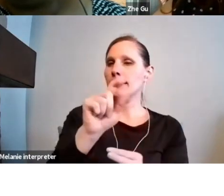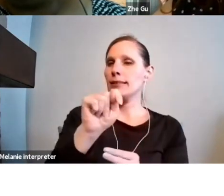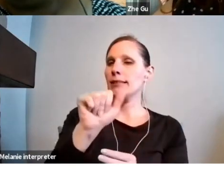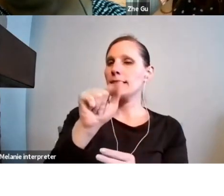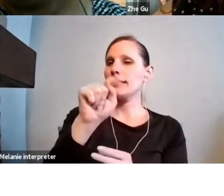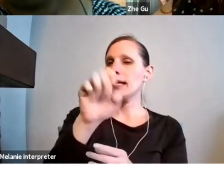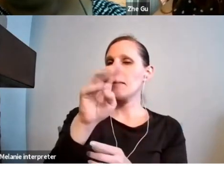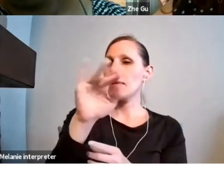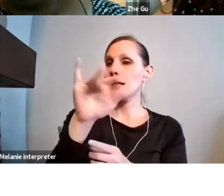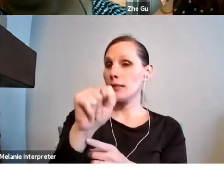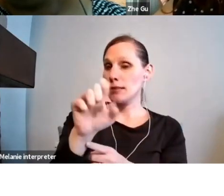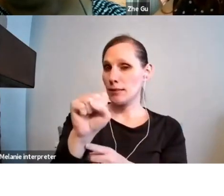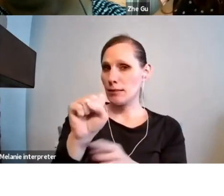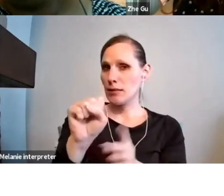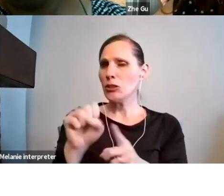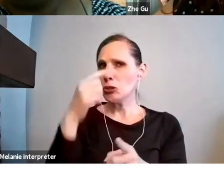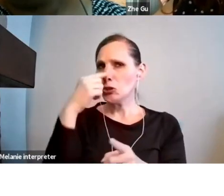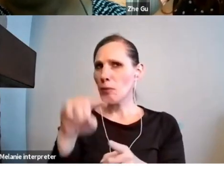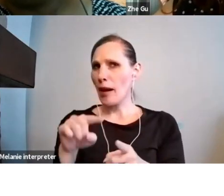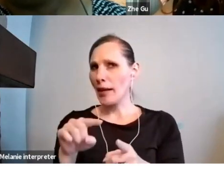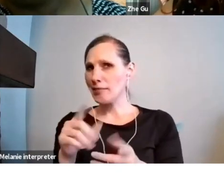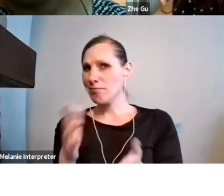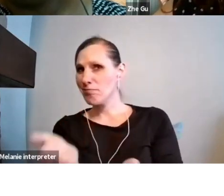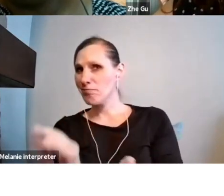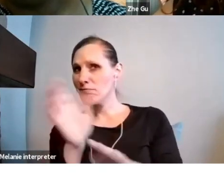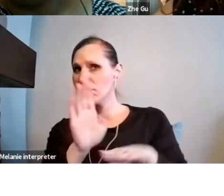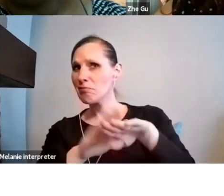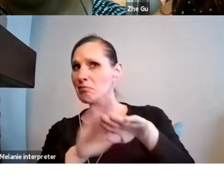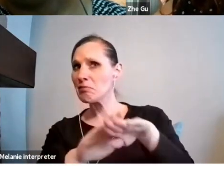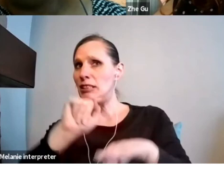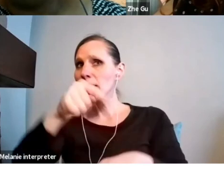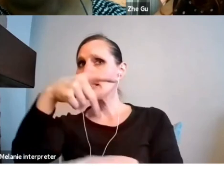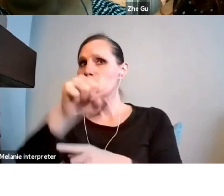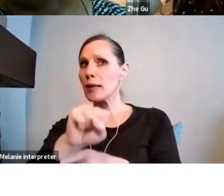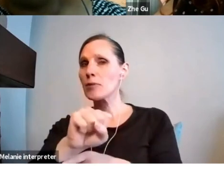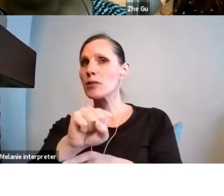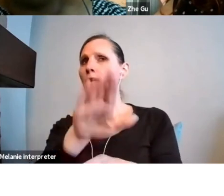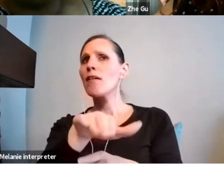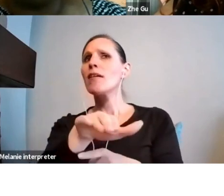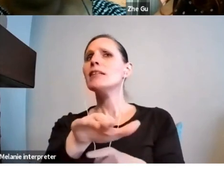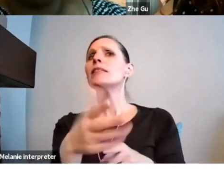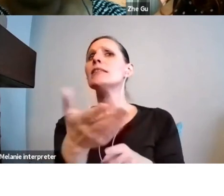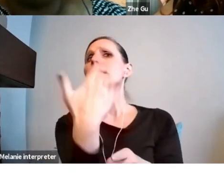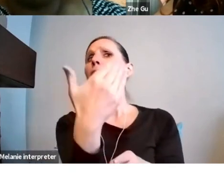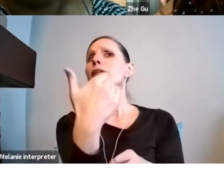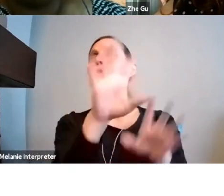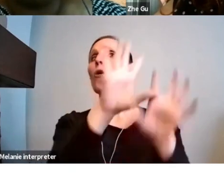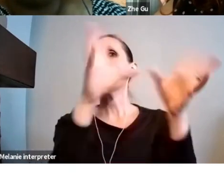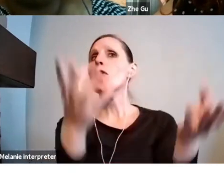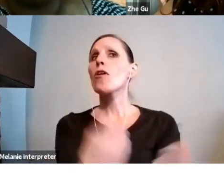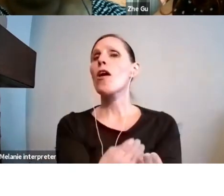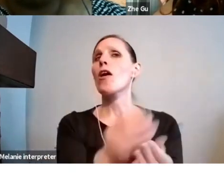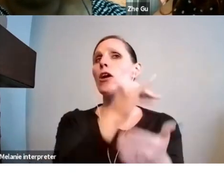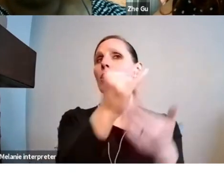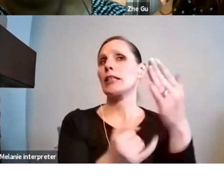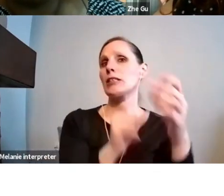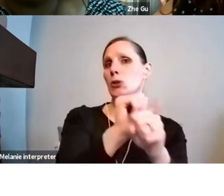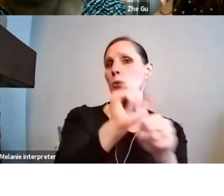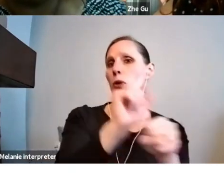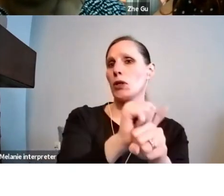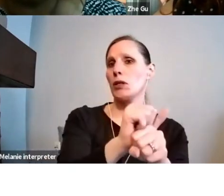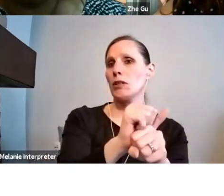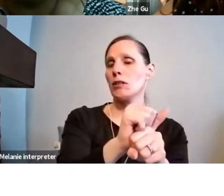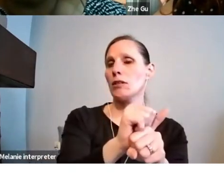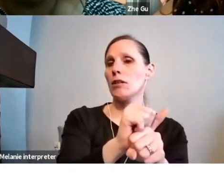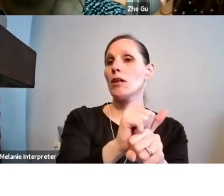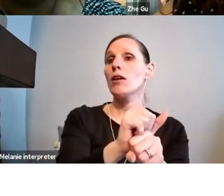tips about the question where it asks, tell us about your overall artistic work? And then the writing tip in the application